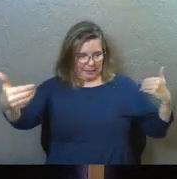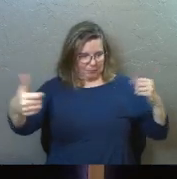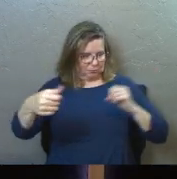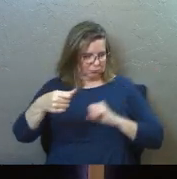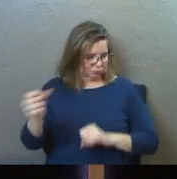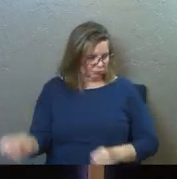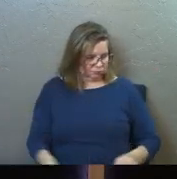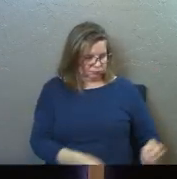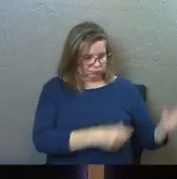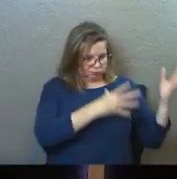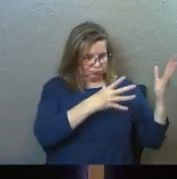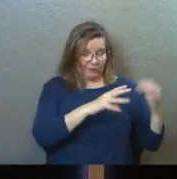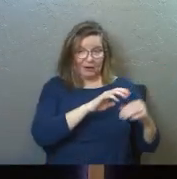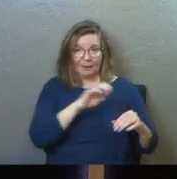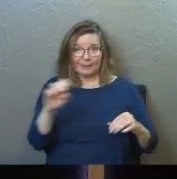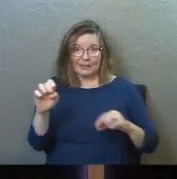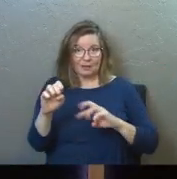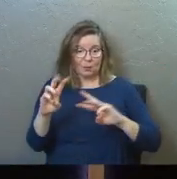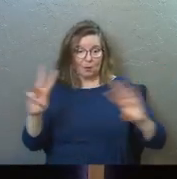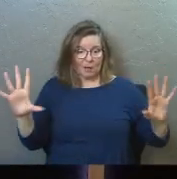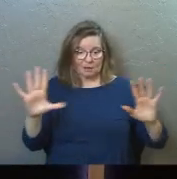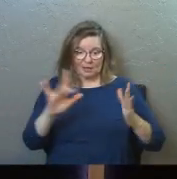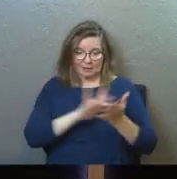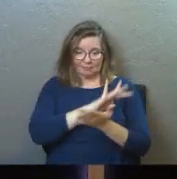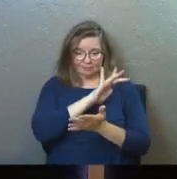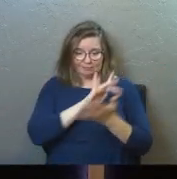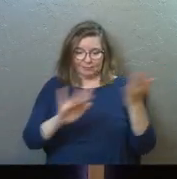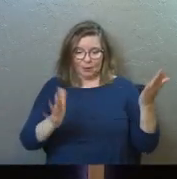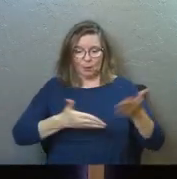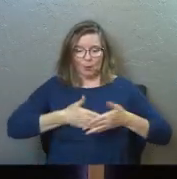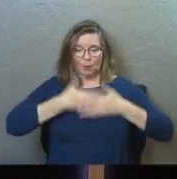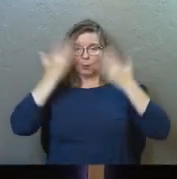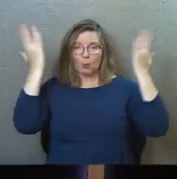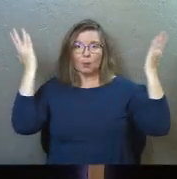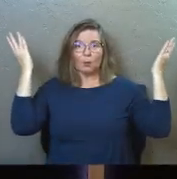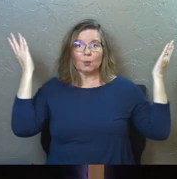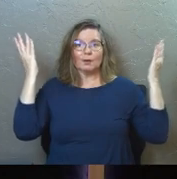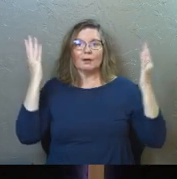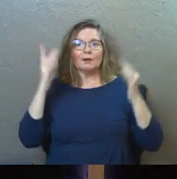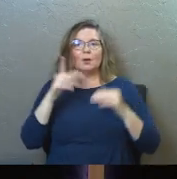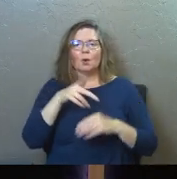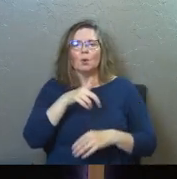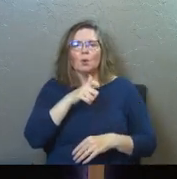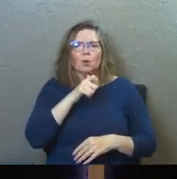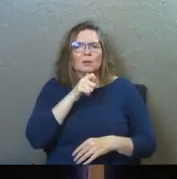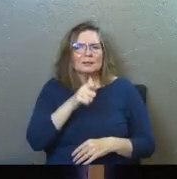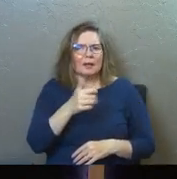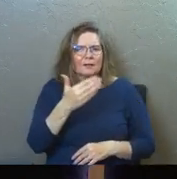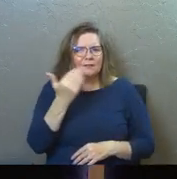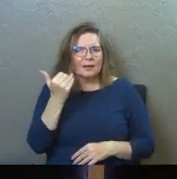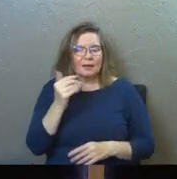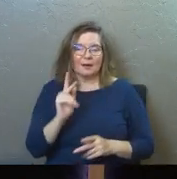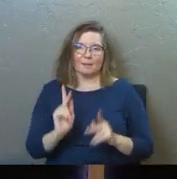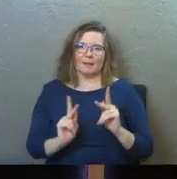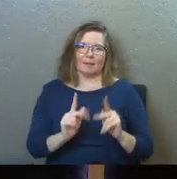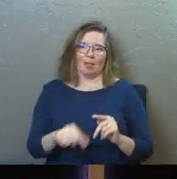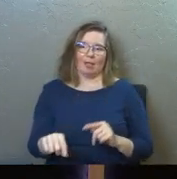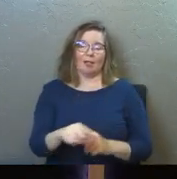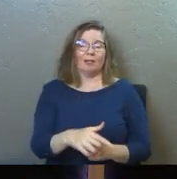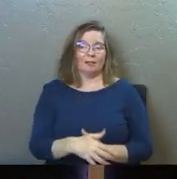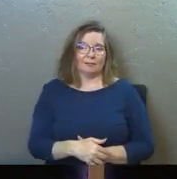east is from the west, okay? He forgives and forgets. It's all gone. Guess who doesn't forget? People